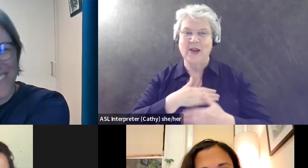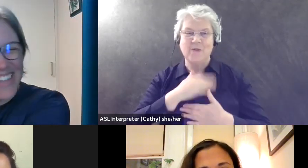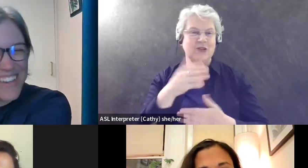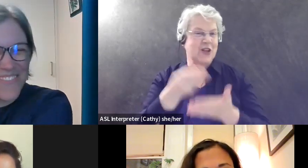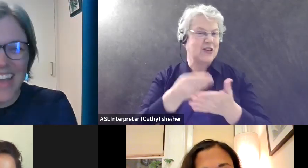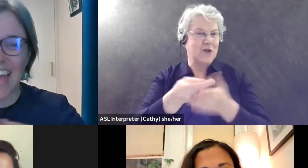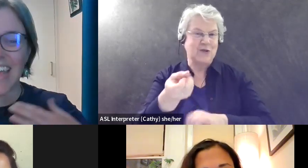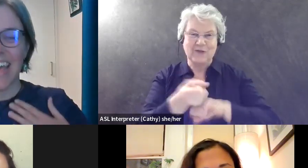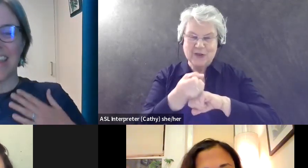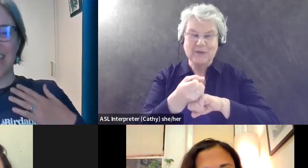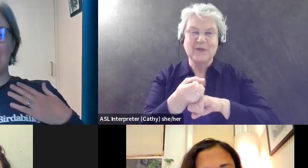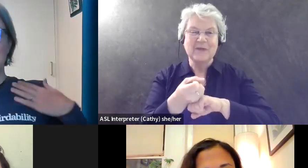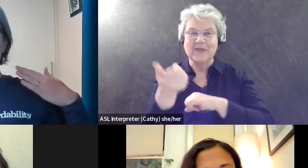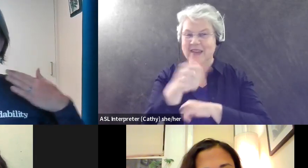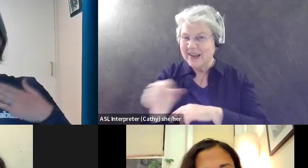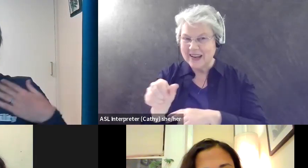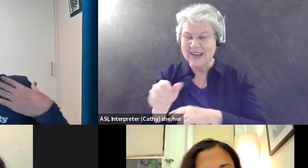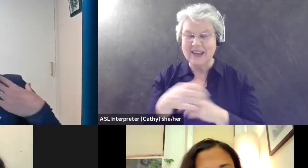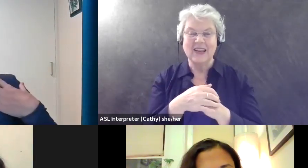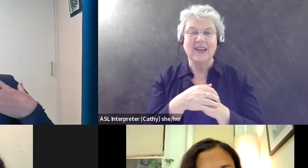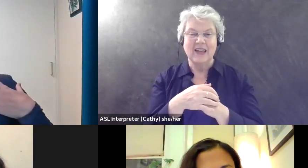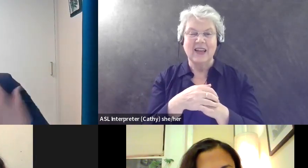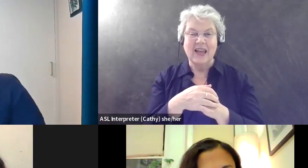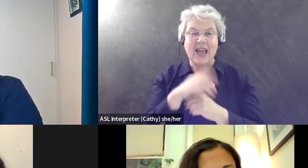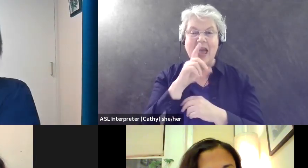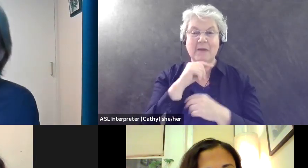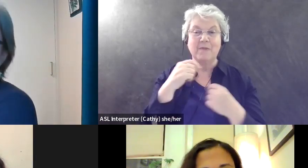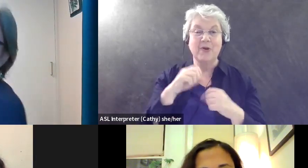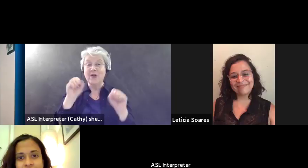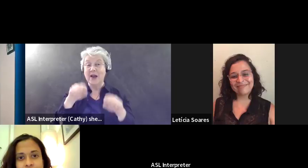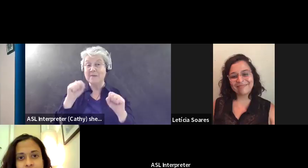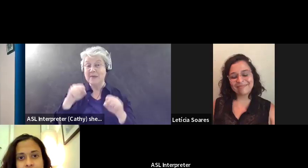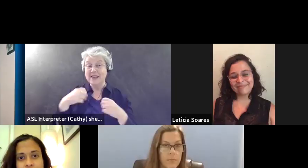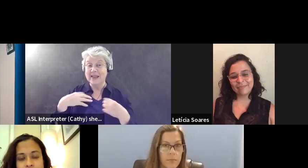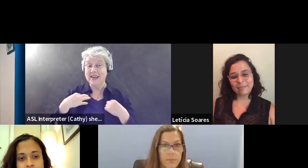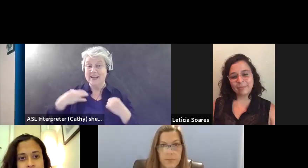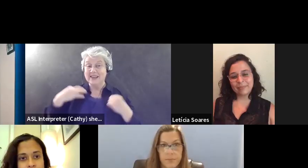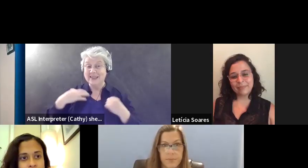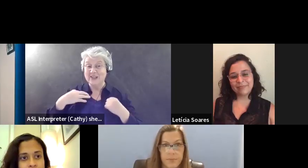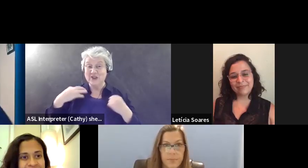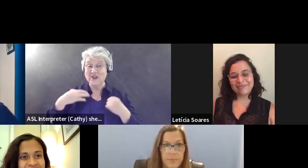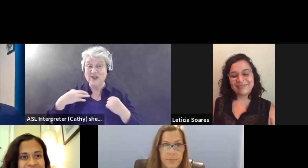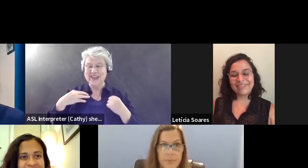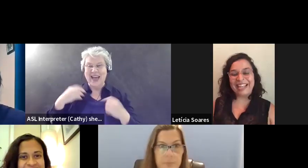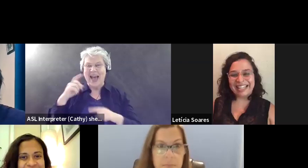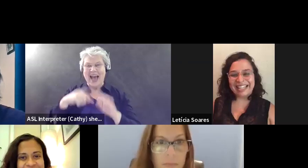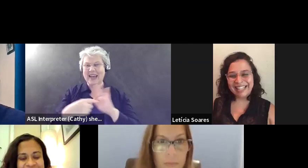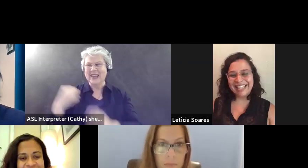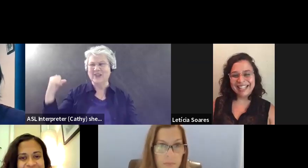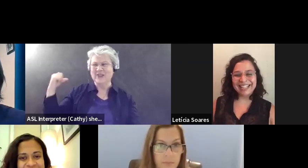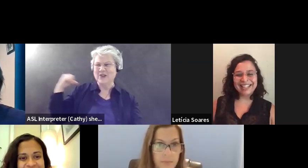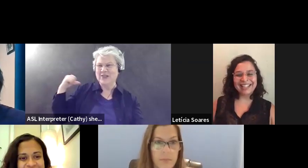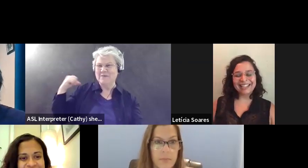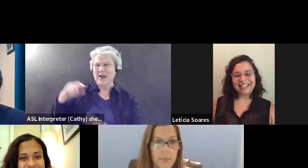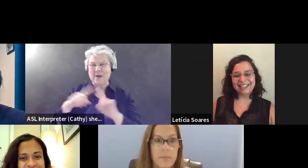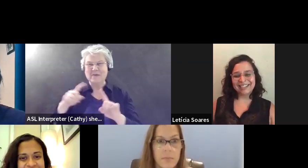that you could make. And these, um, bird ability t-shirts, um, I can't really show you the back properly, but it's got a